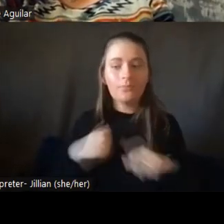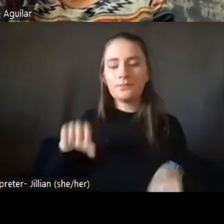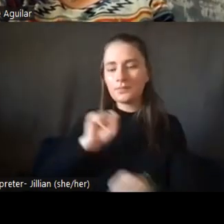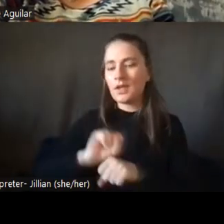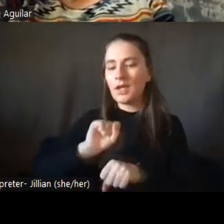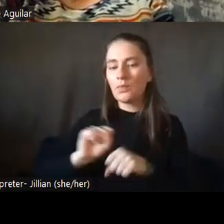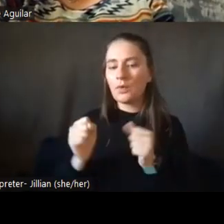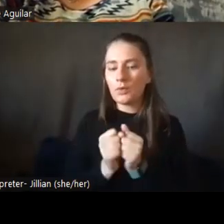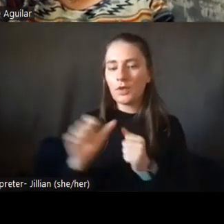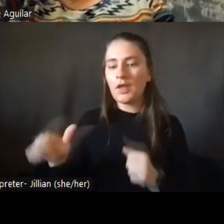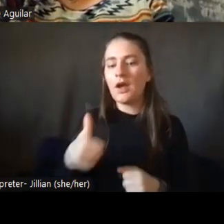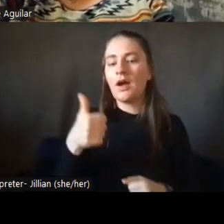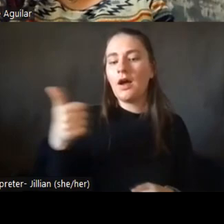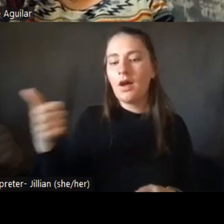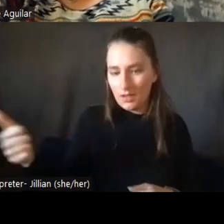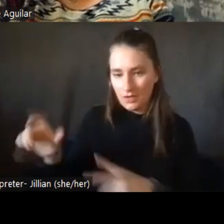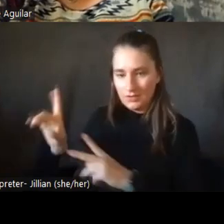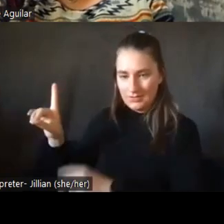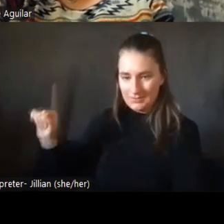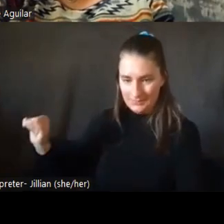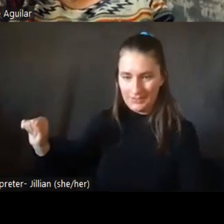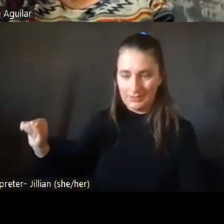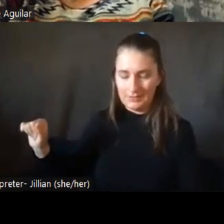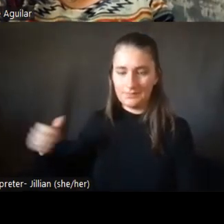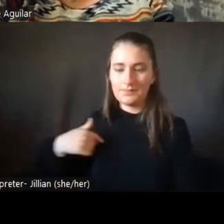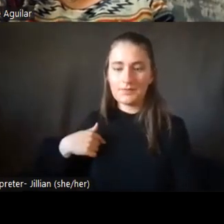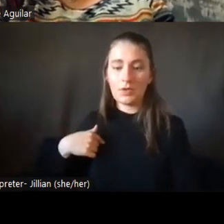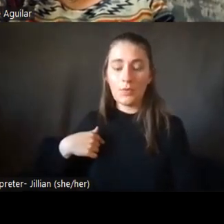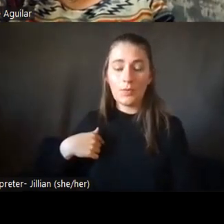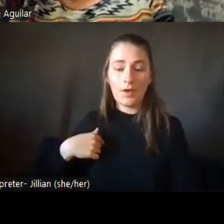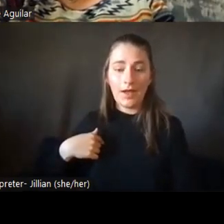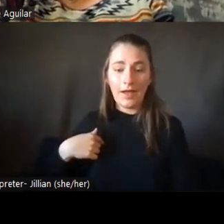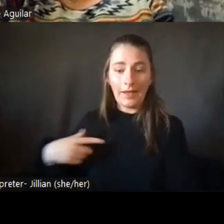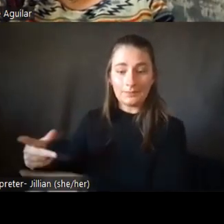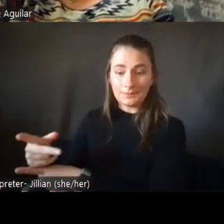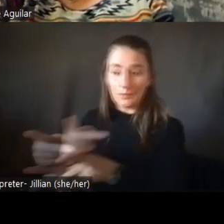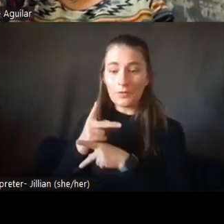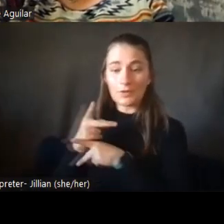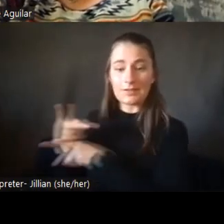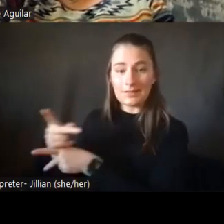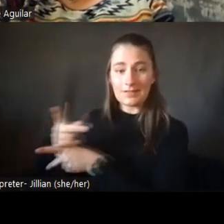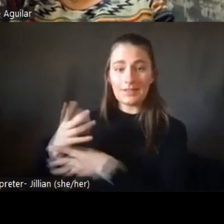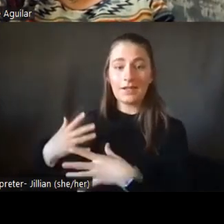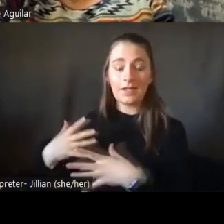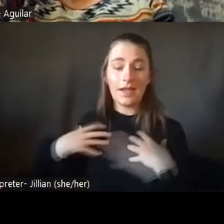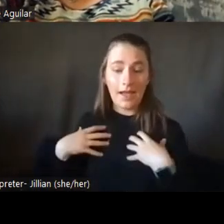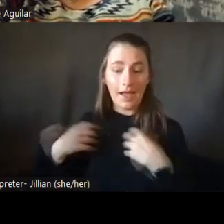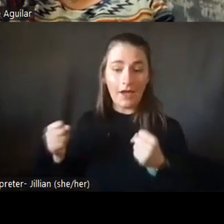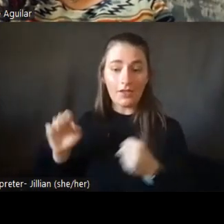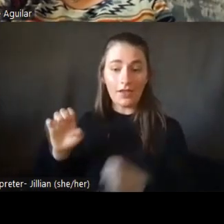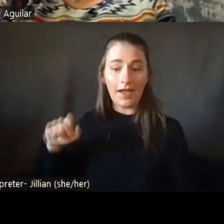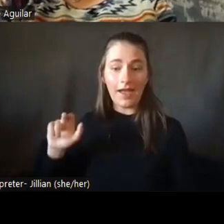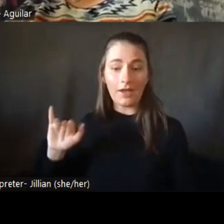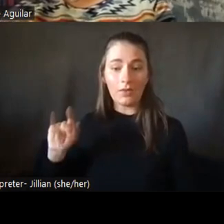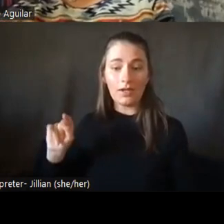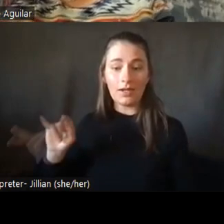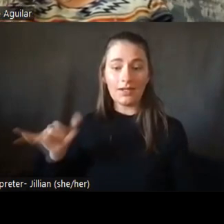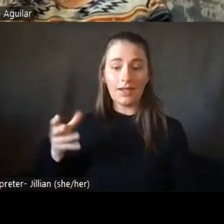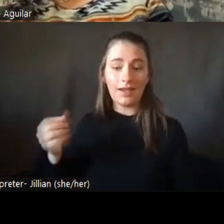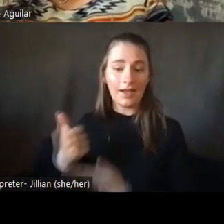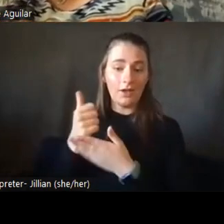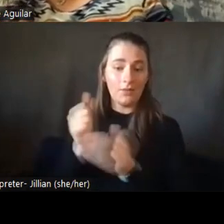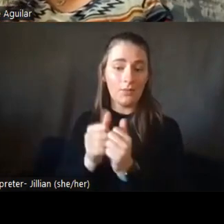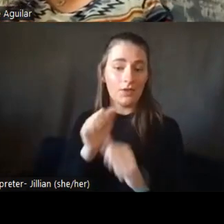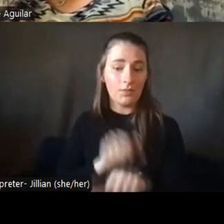other disabilities. And so I oversee health equity and work with Rocky Mountain Health Plans on the Western Slope.